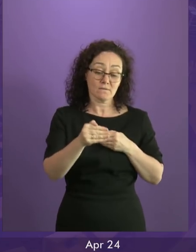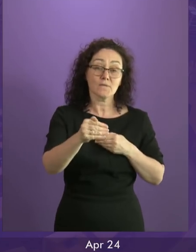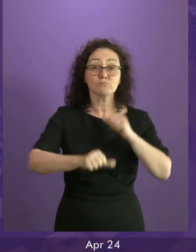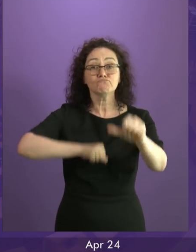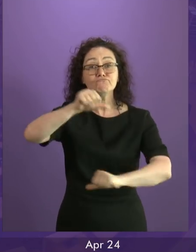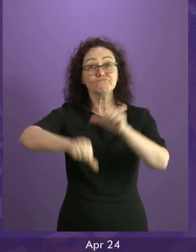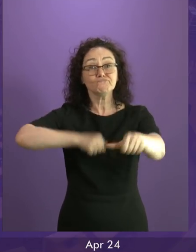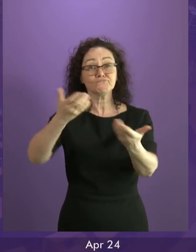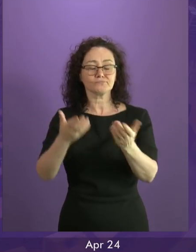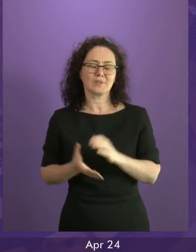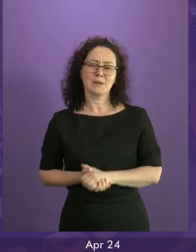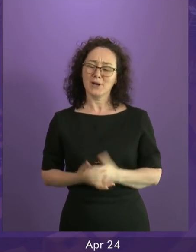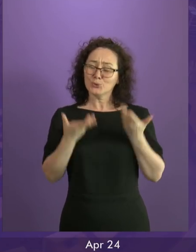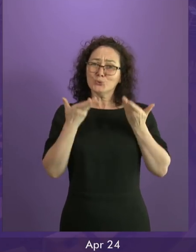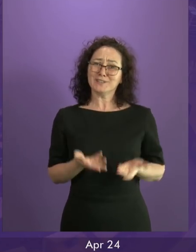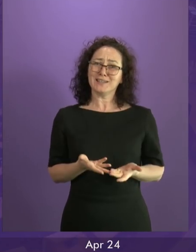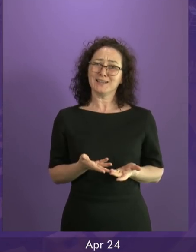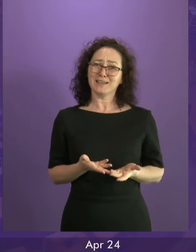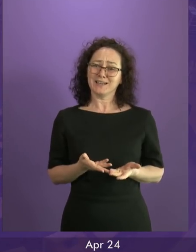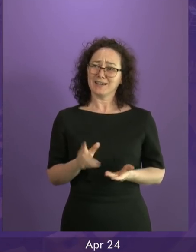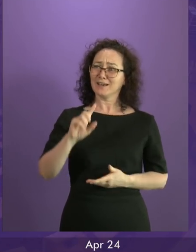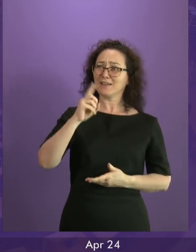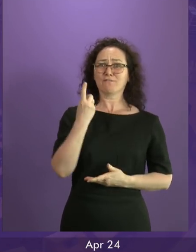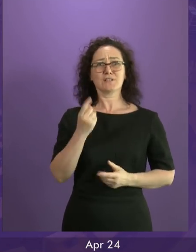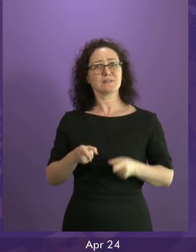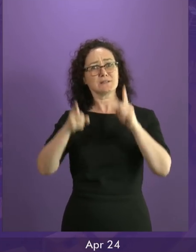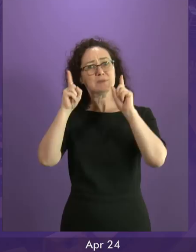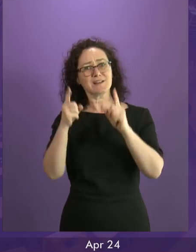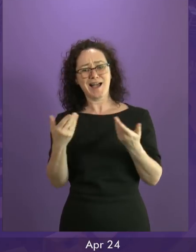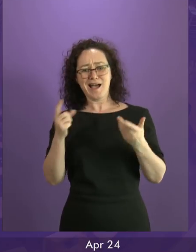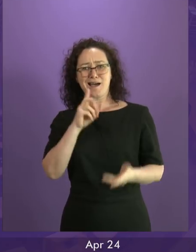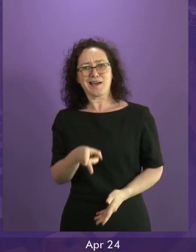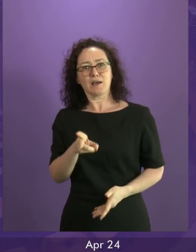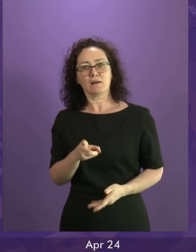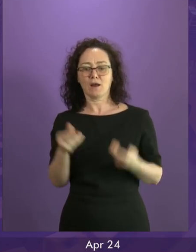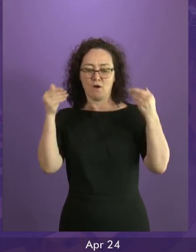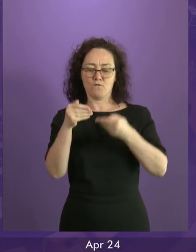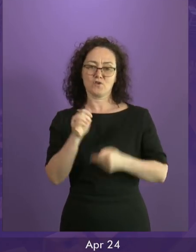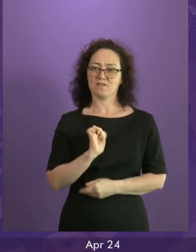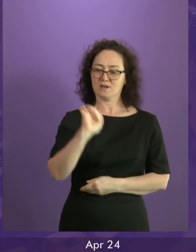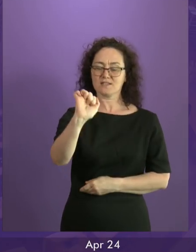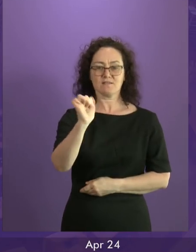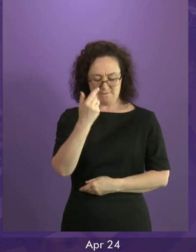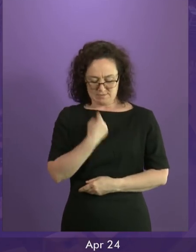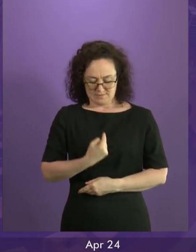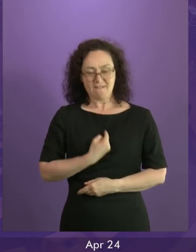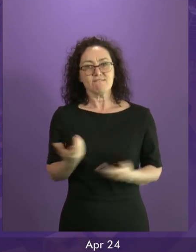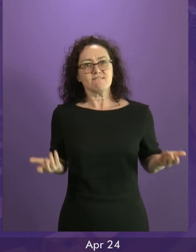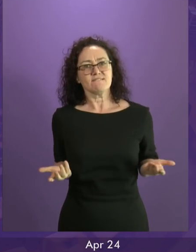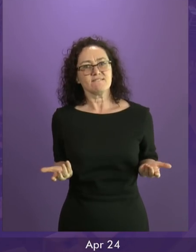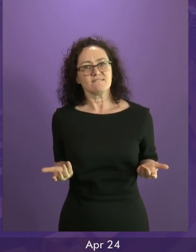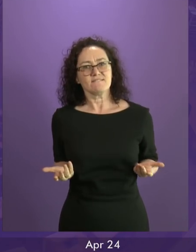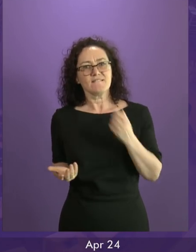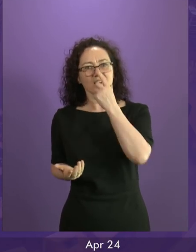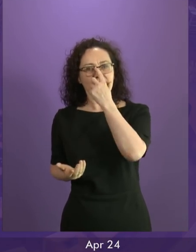again, today, we see a First Minister who once again focuses instead on our own priorities, rummaging around to create a shopping